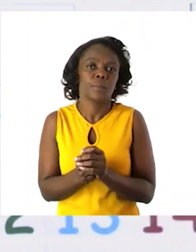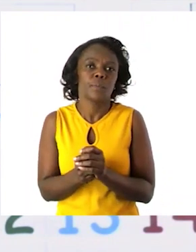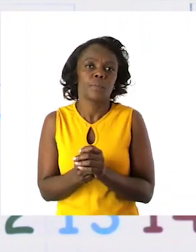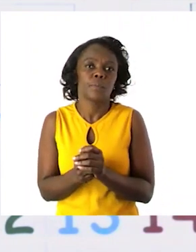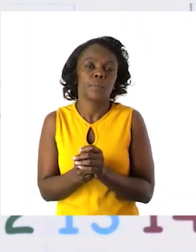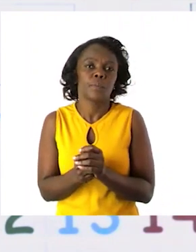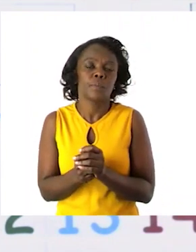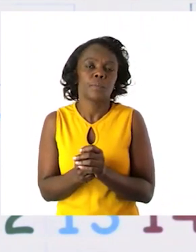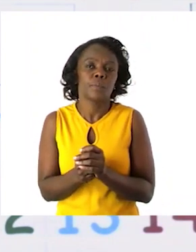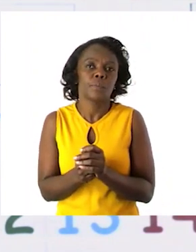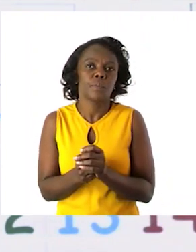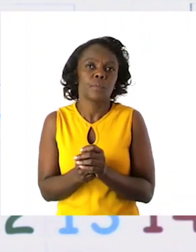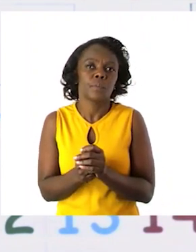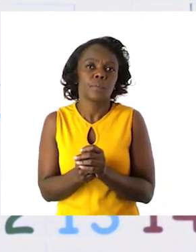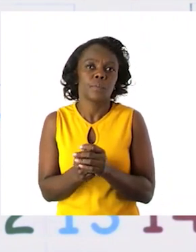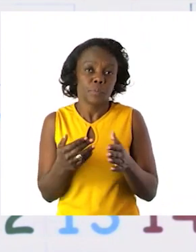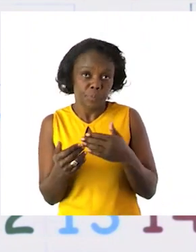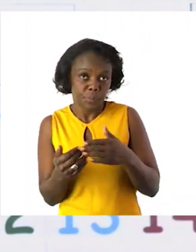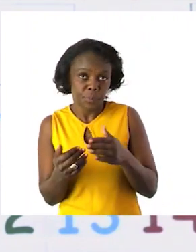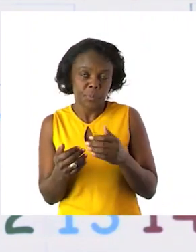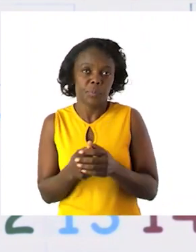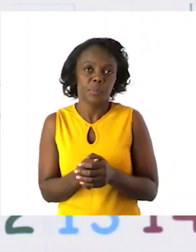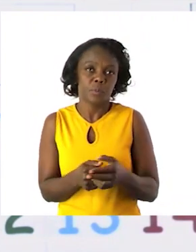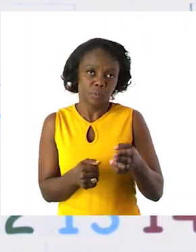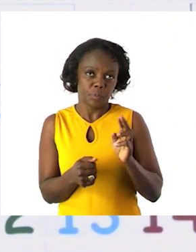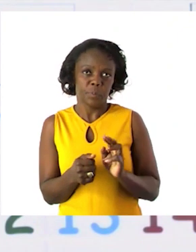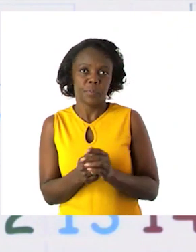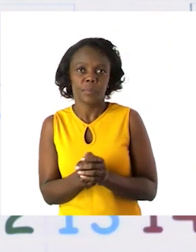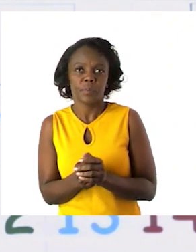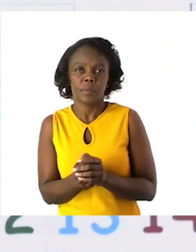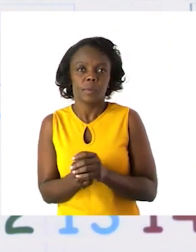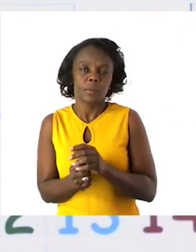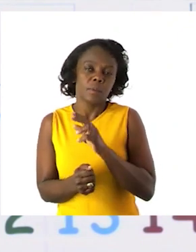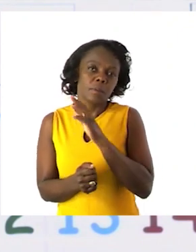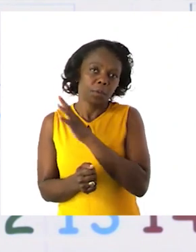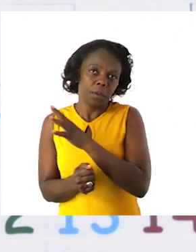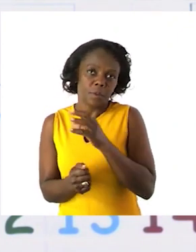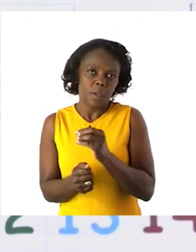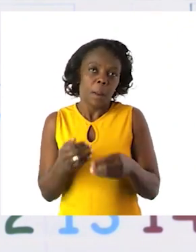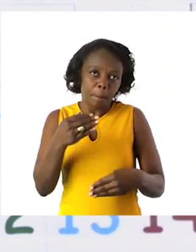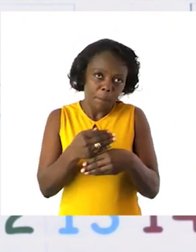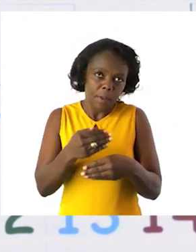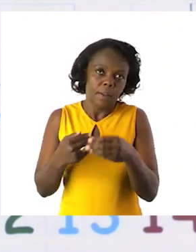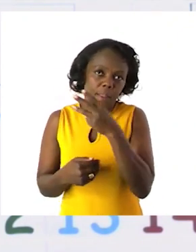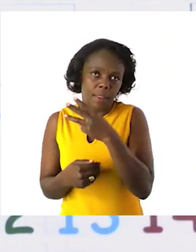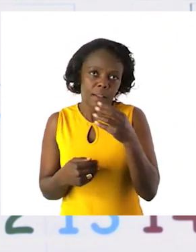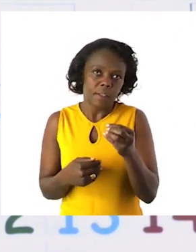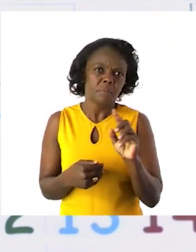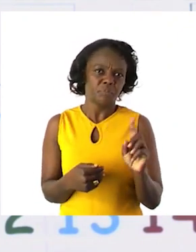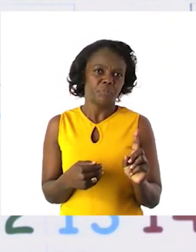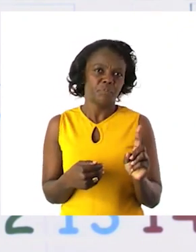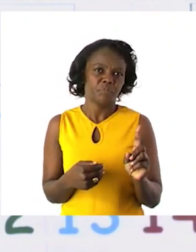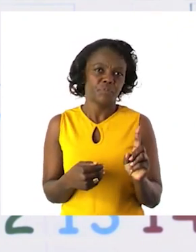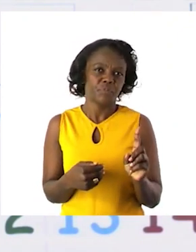this will be very easy for us to get to the final answer. 50 plus 30. What will